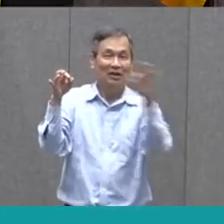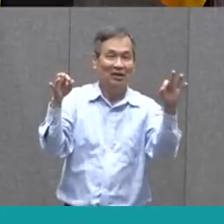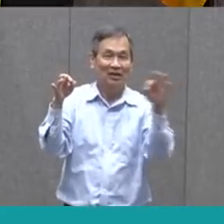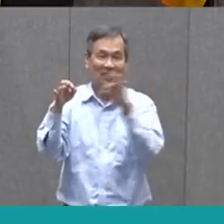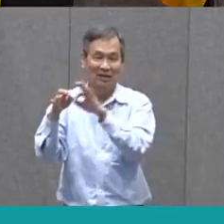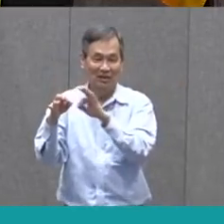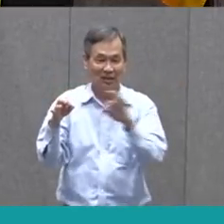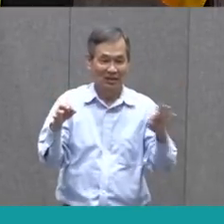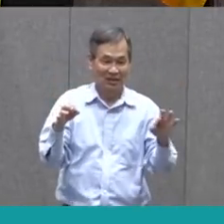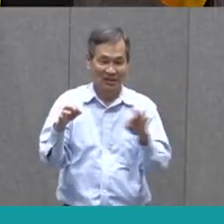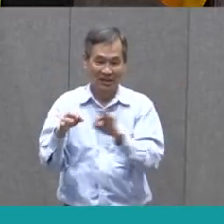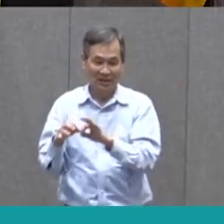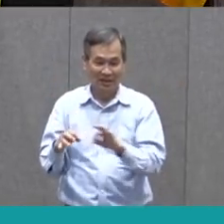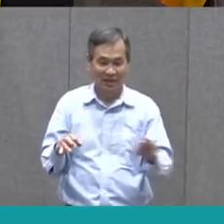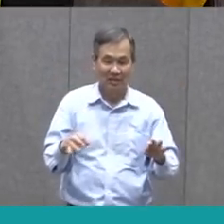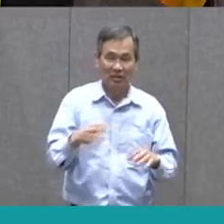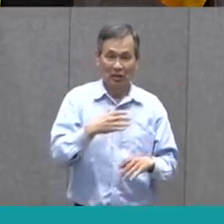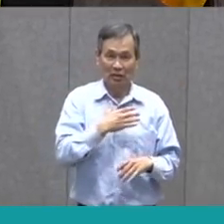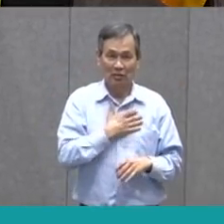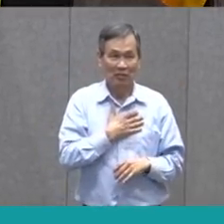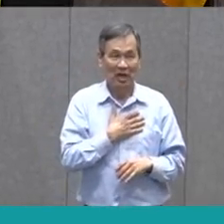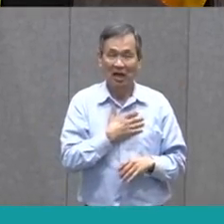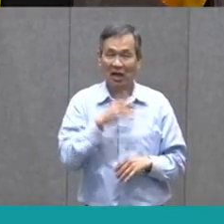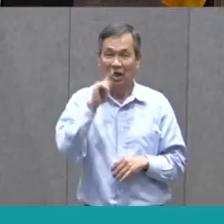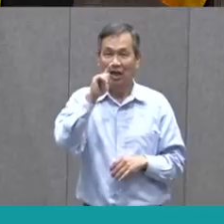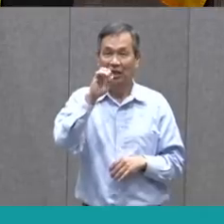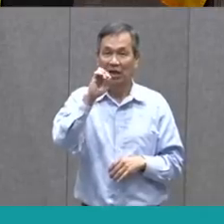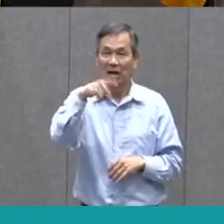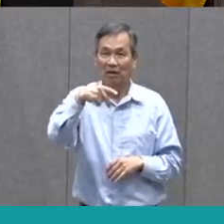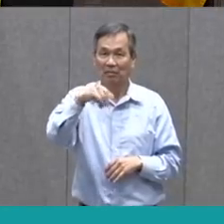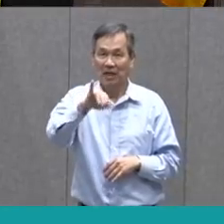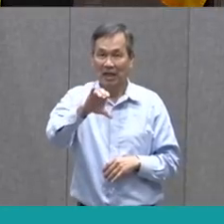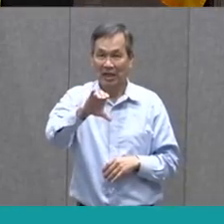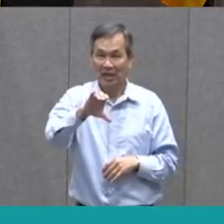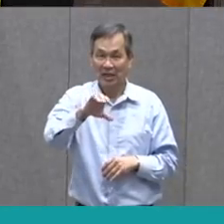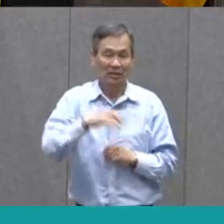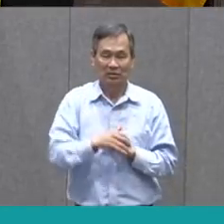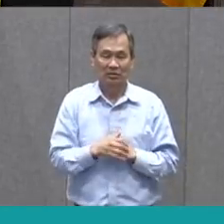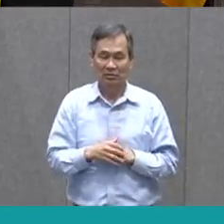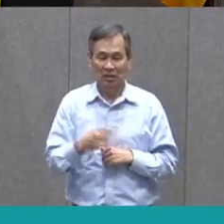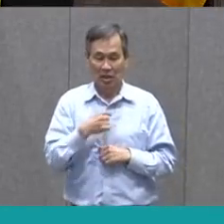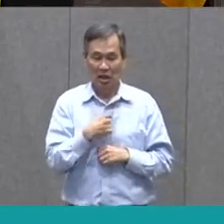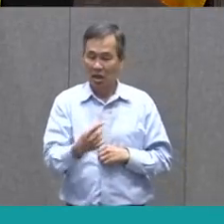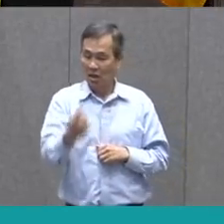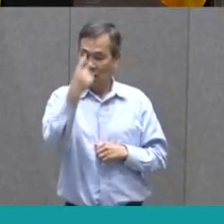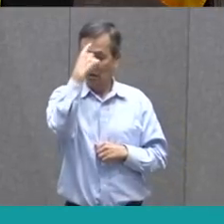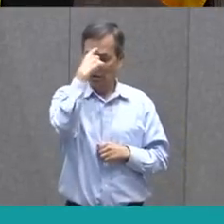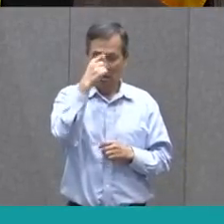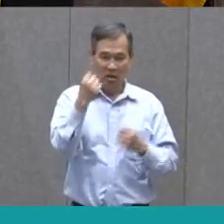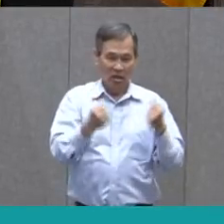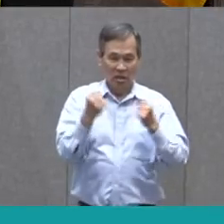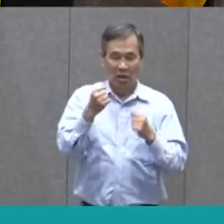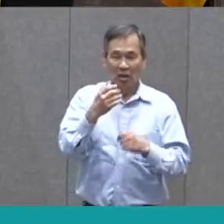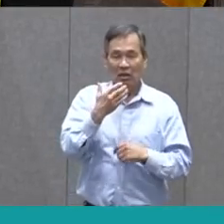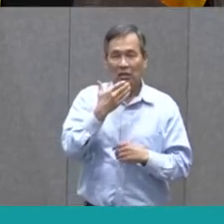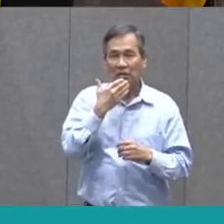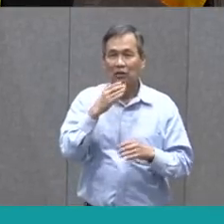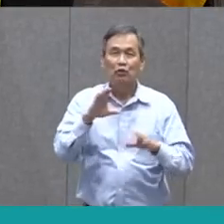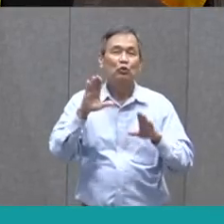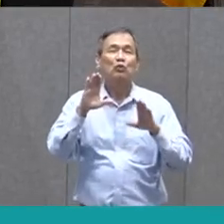these other things. So my topic sentence would be, I think a car is the greatest invention ever.